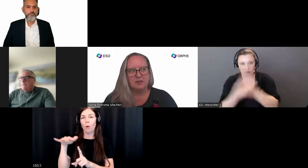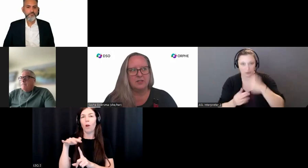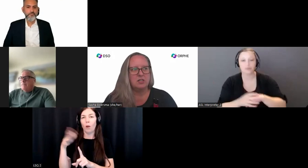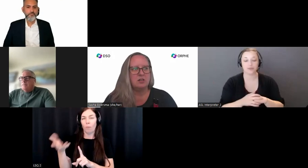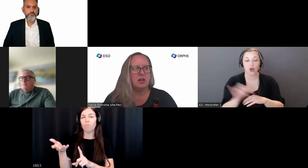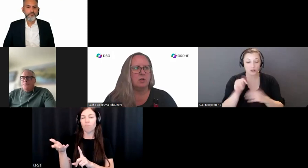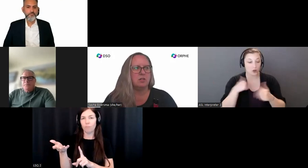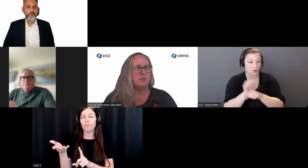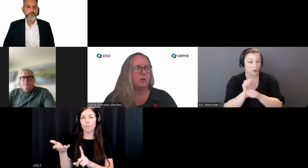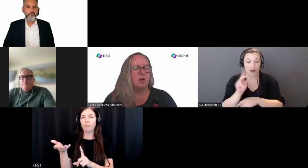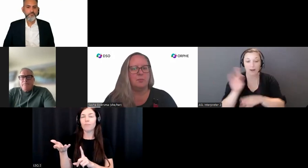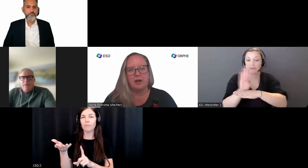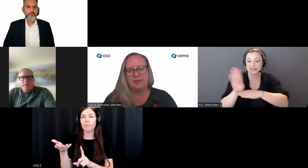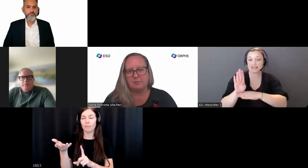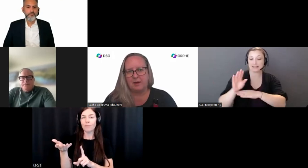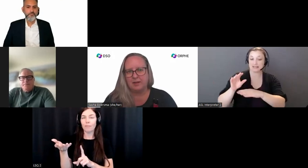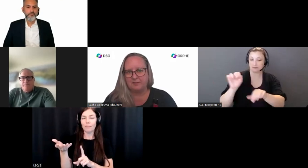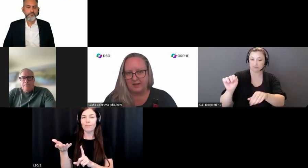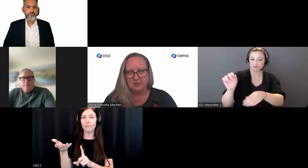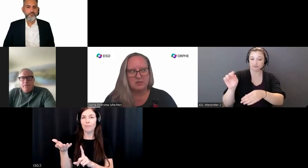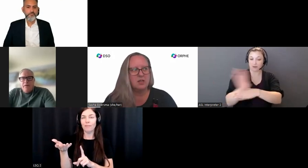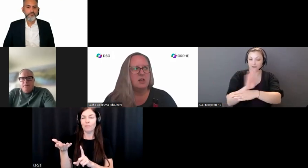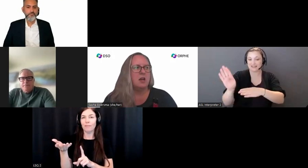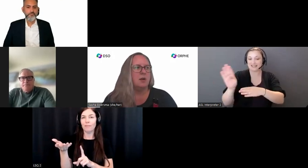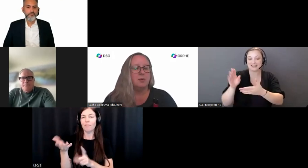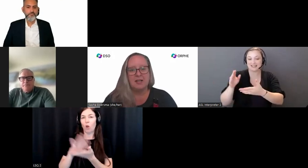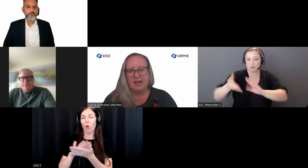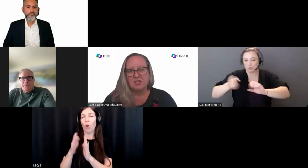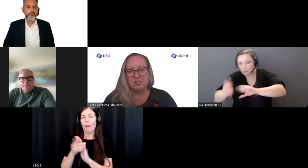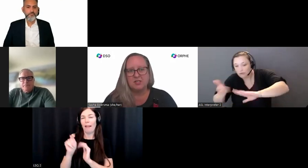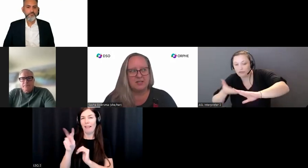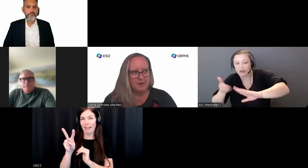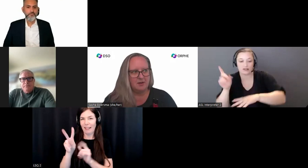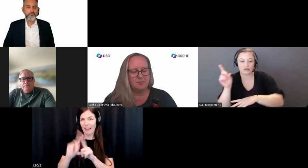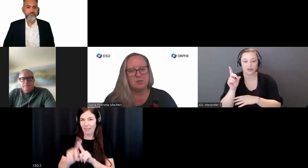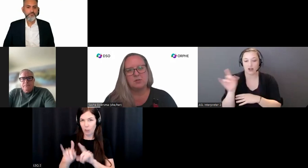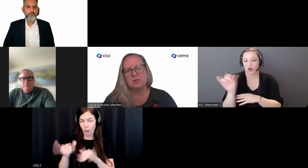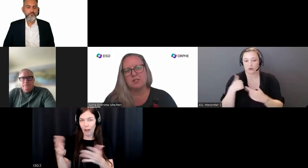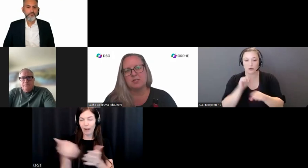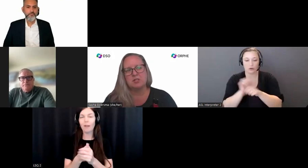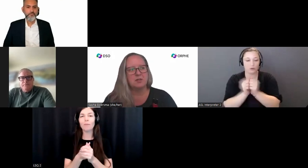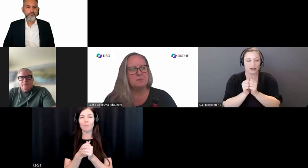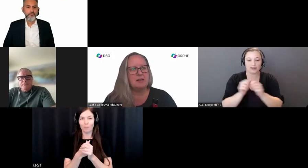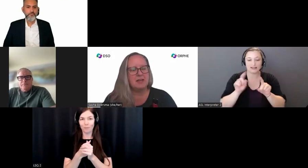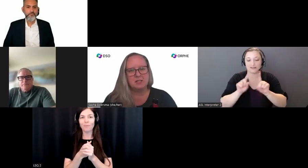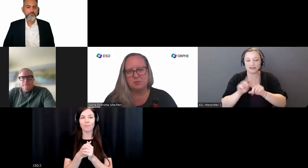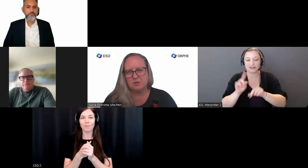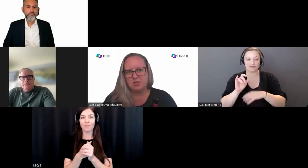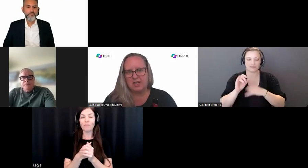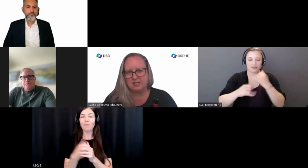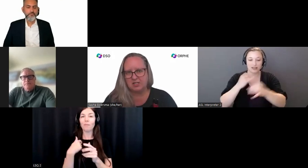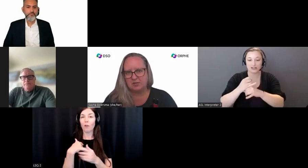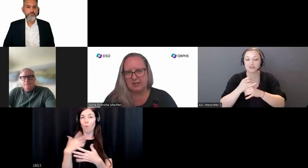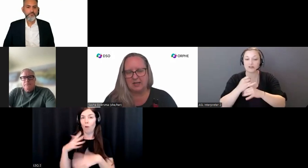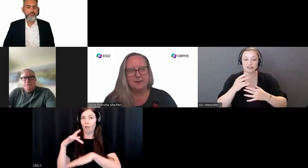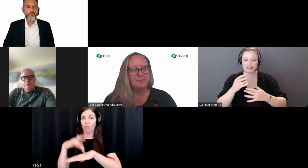film and television. I worked for private and public funders, broadcasters, independent producers in children's media distribution